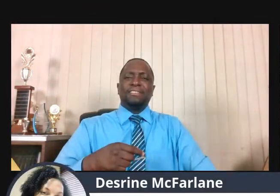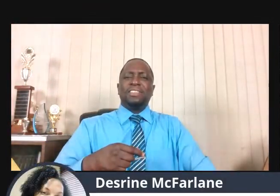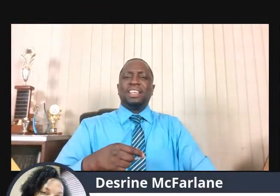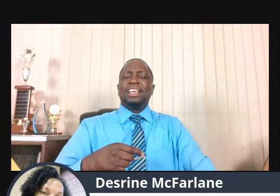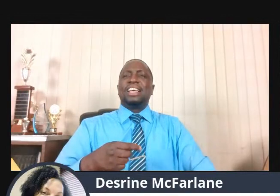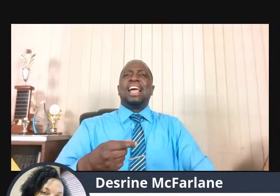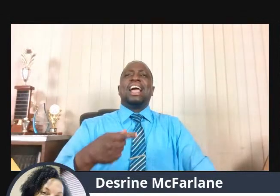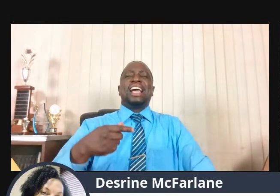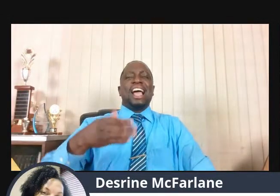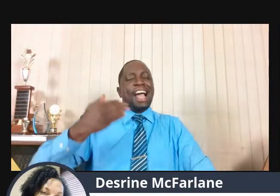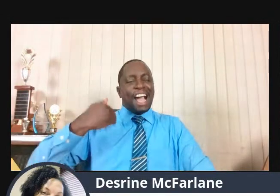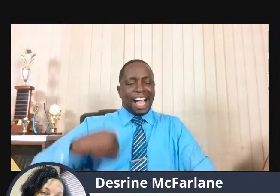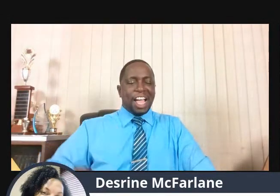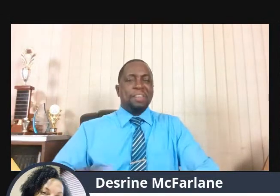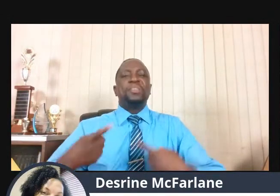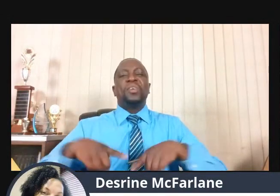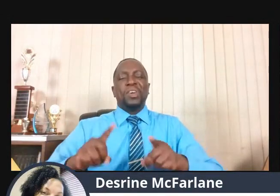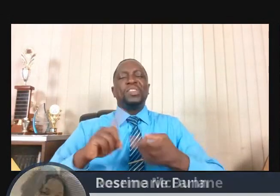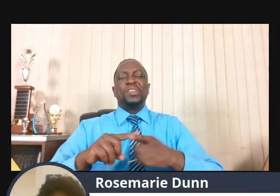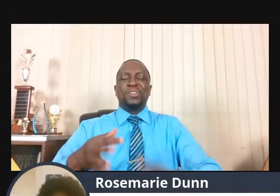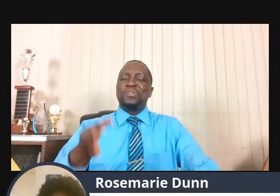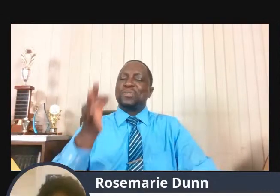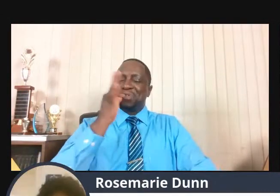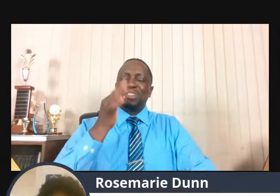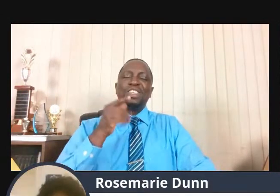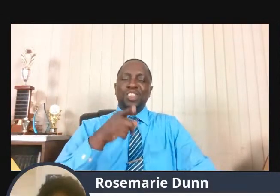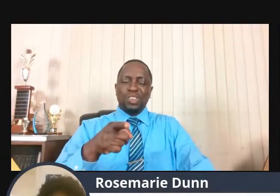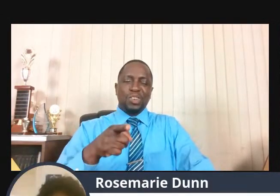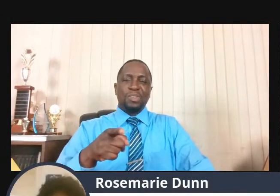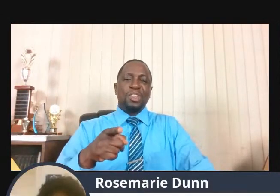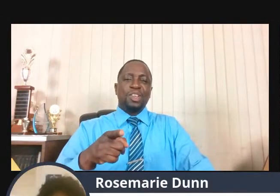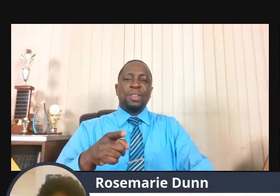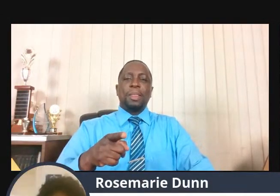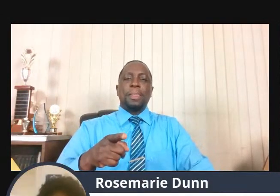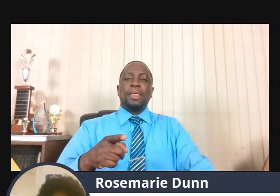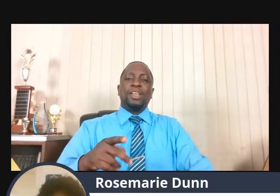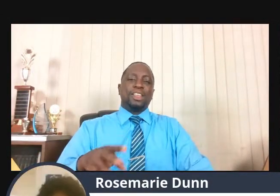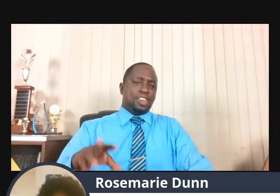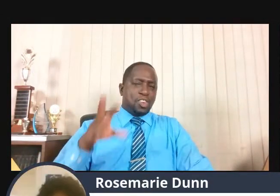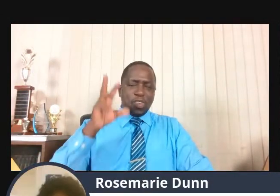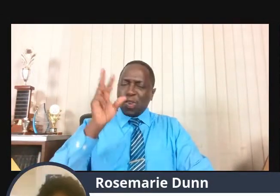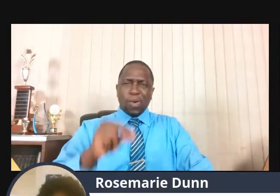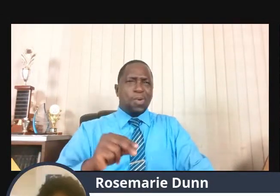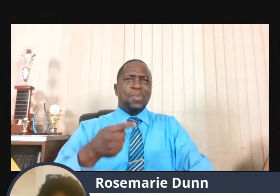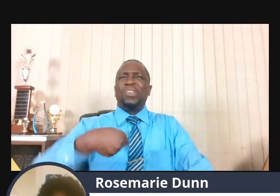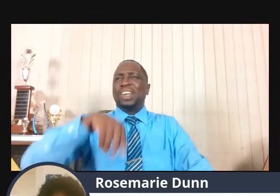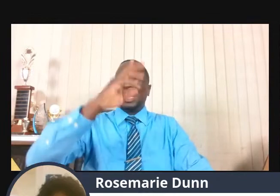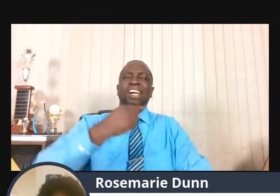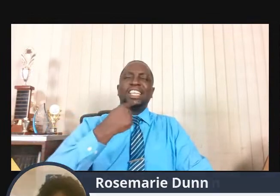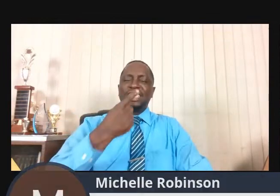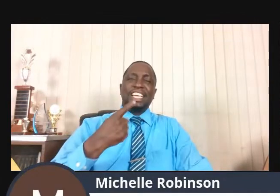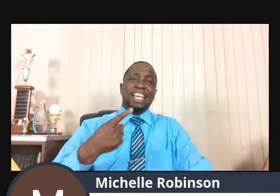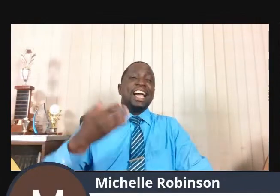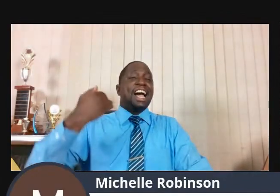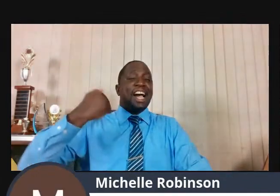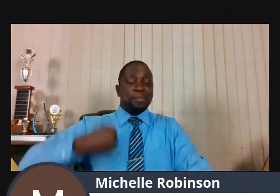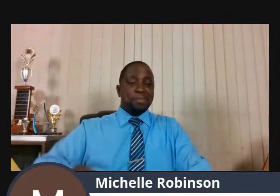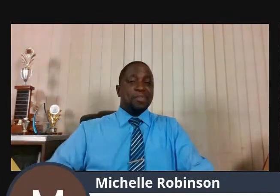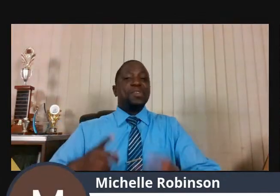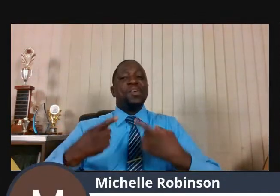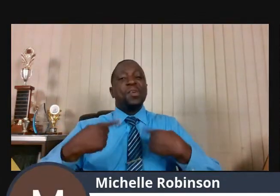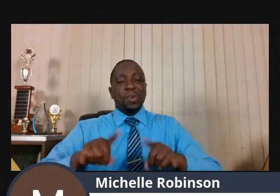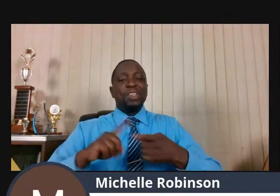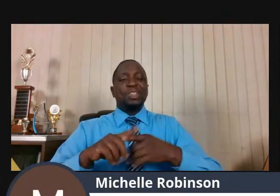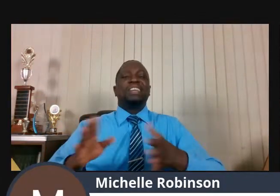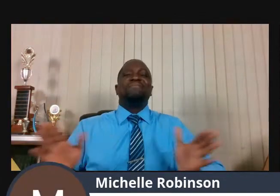feed you. God, let me die. No, I'm going to encourage you.